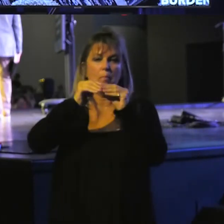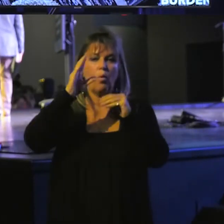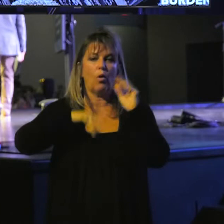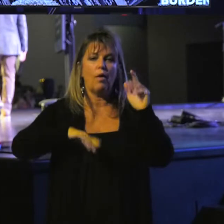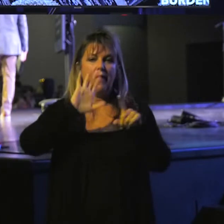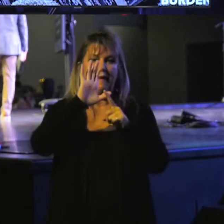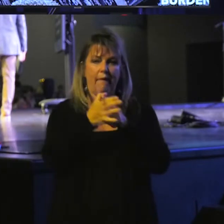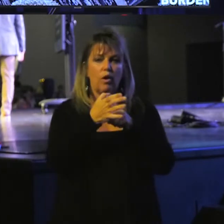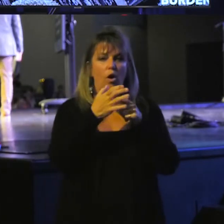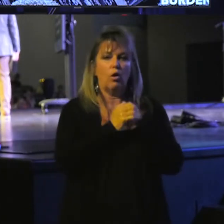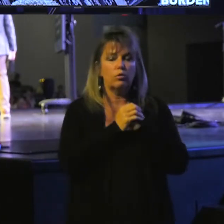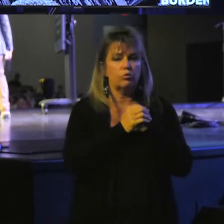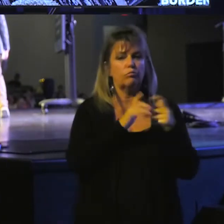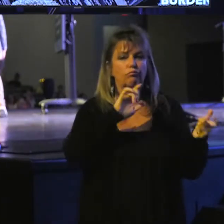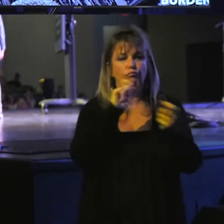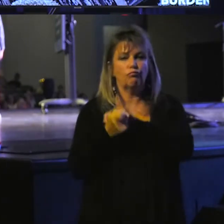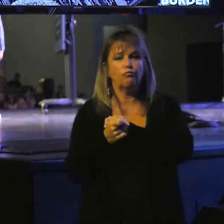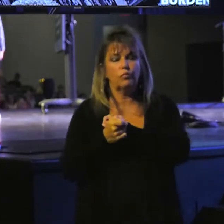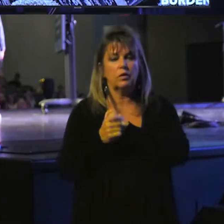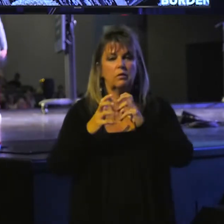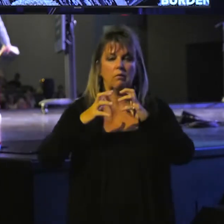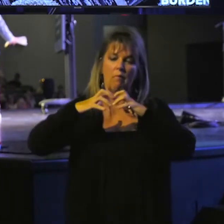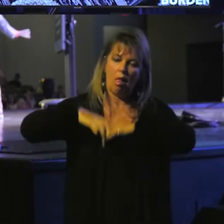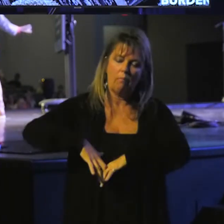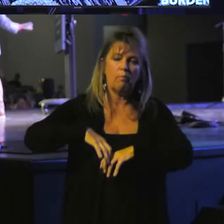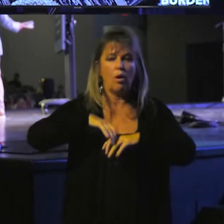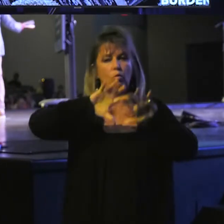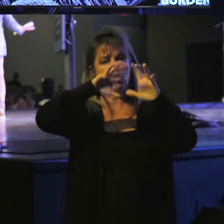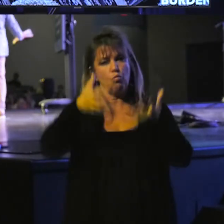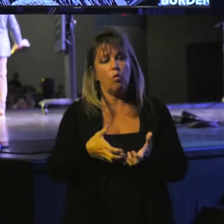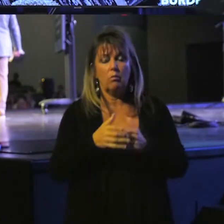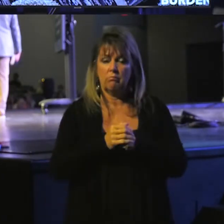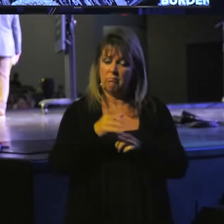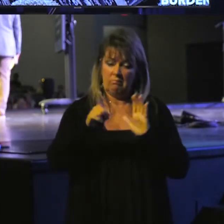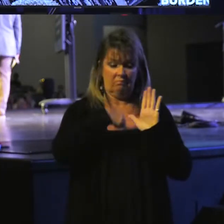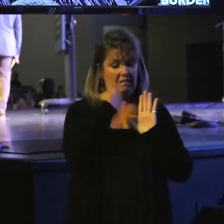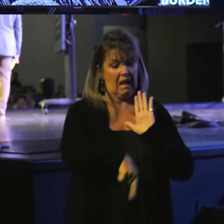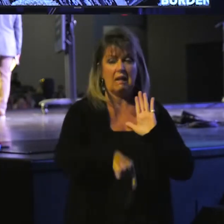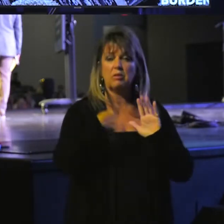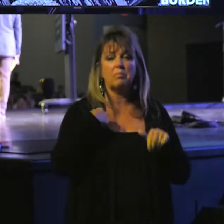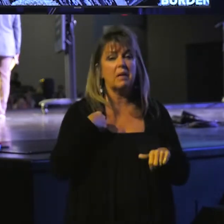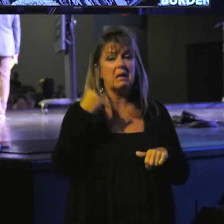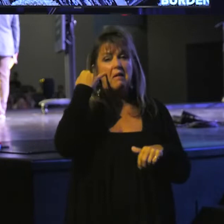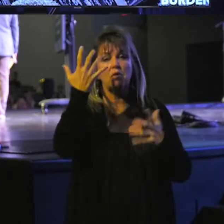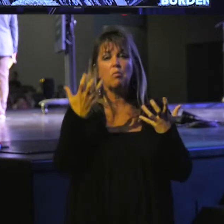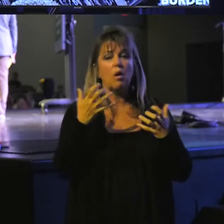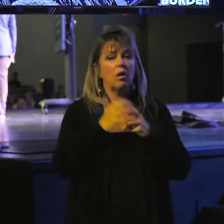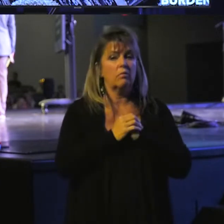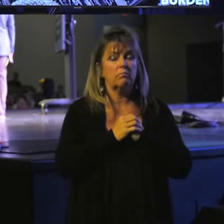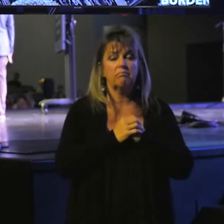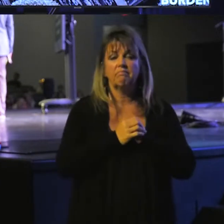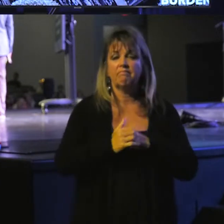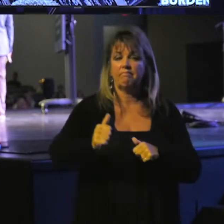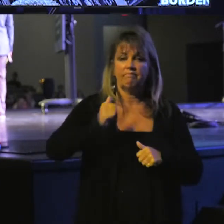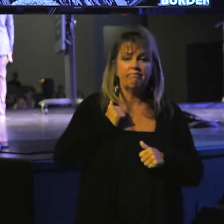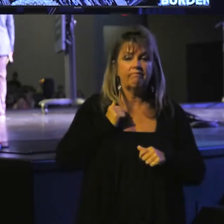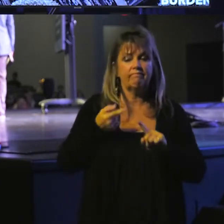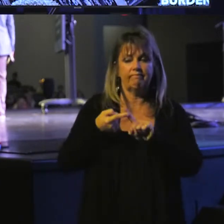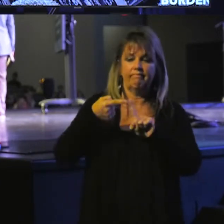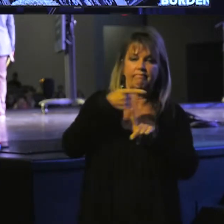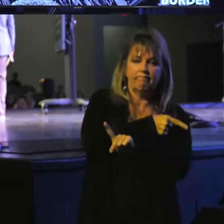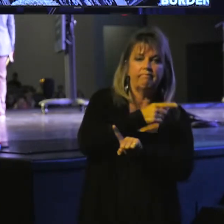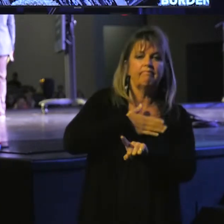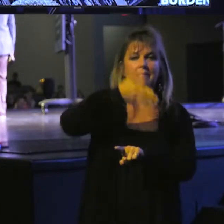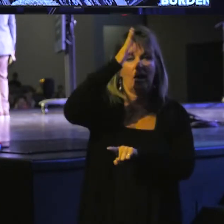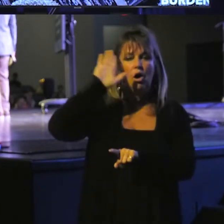move off my God or